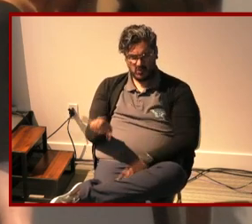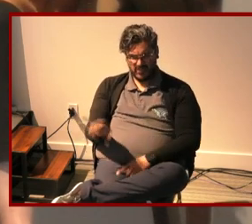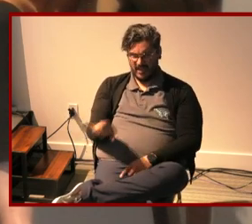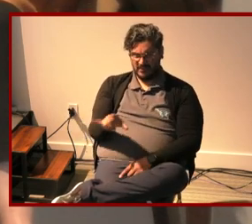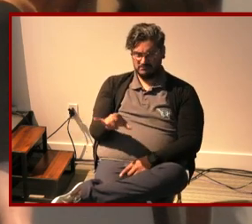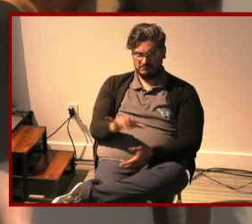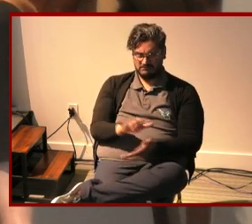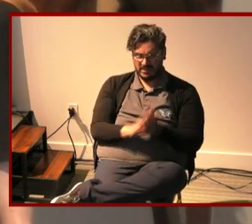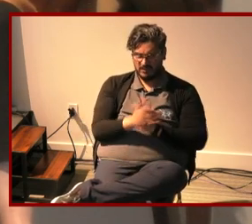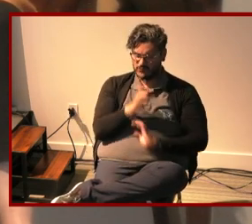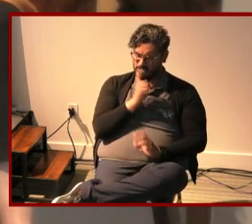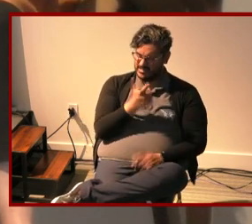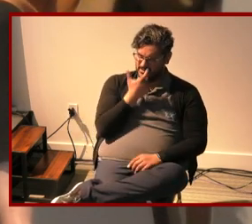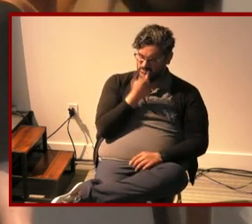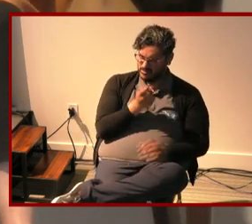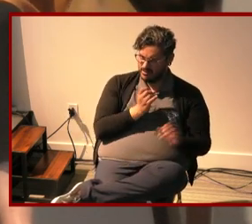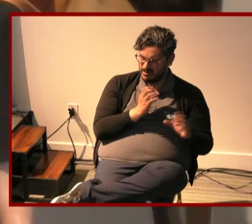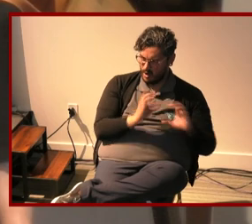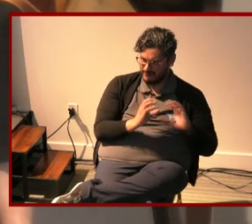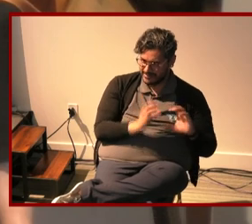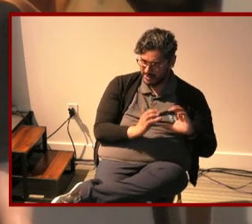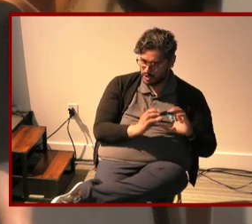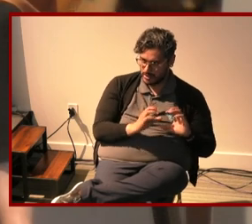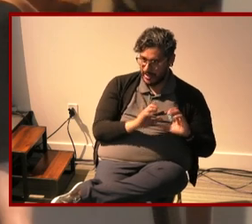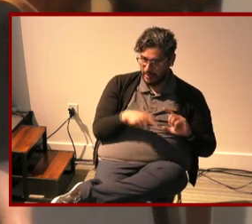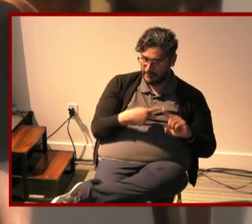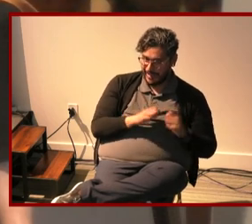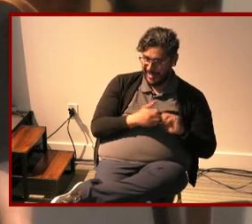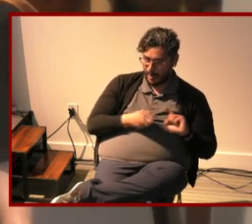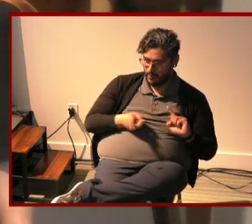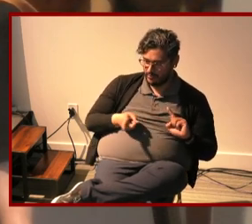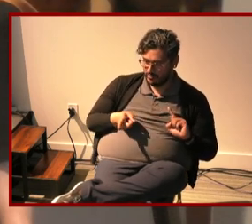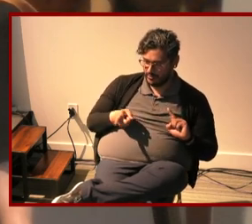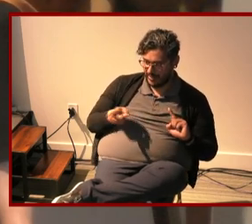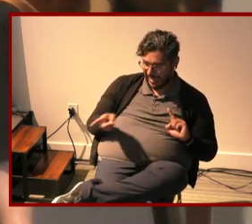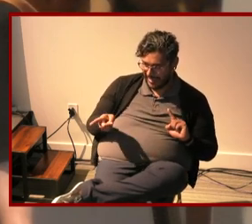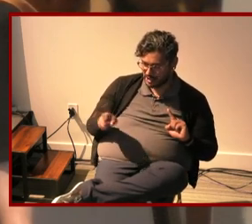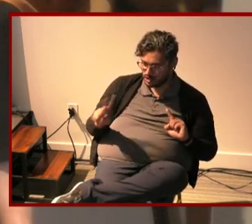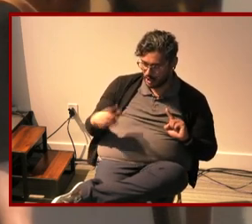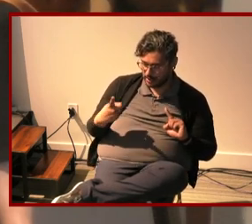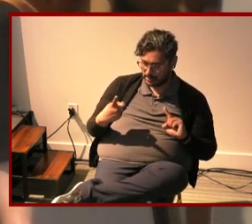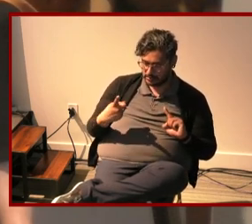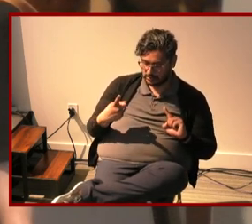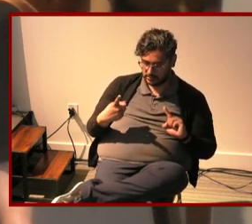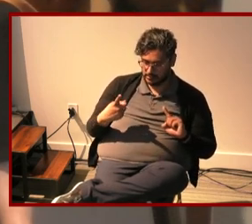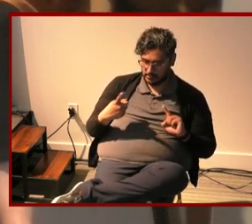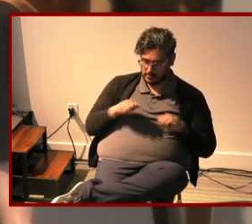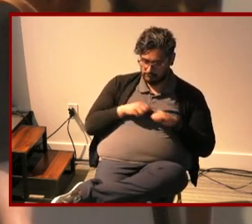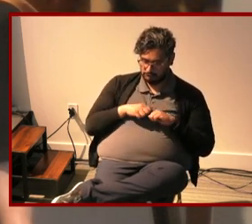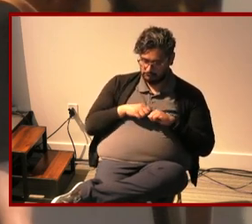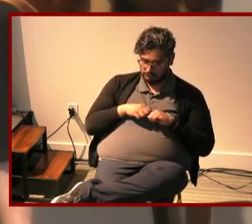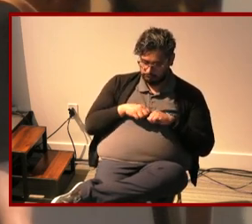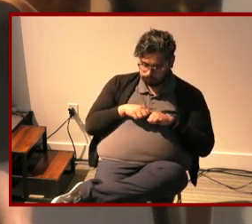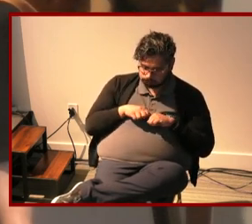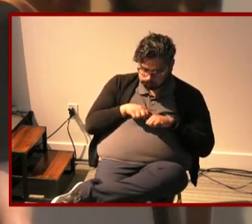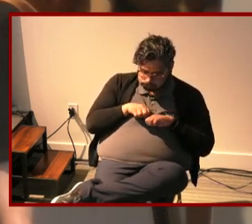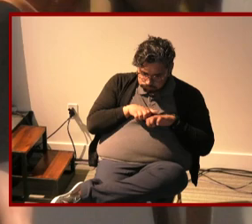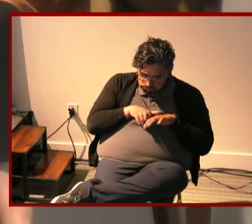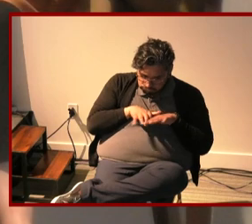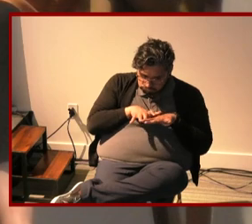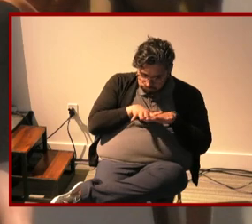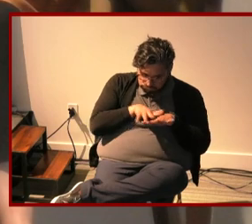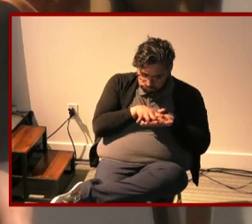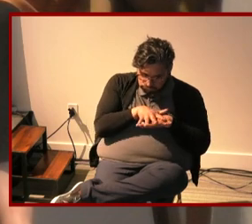around how that then just seeps into the parental